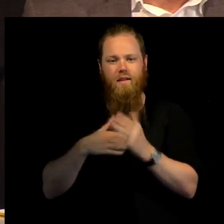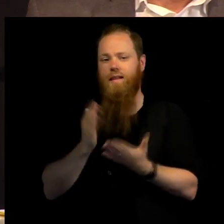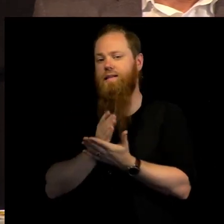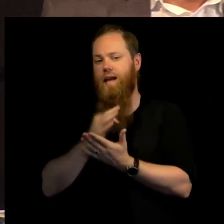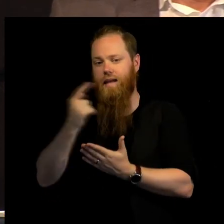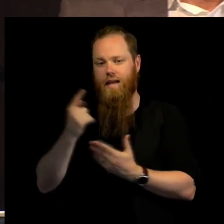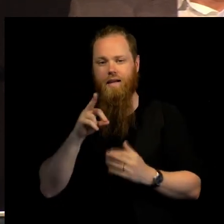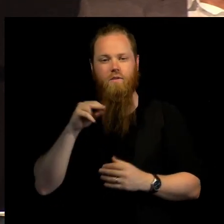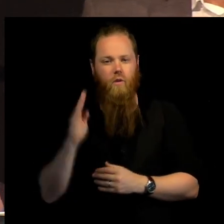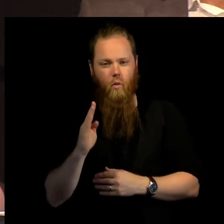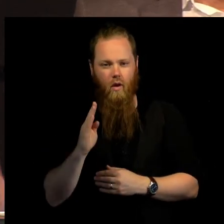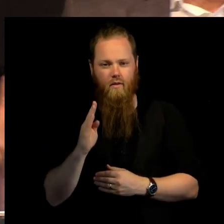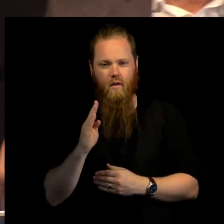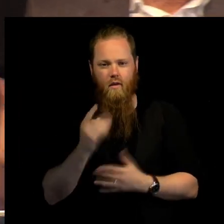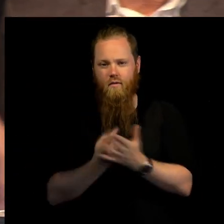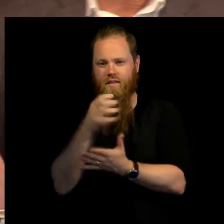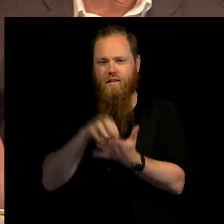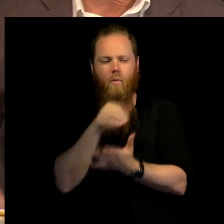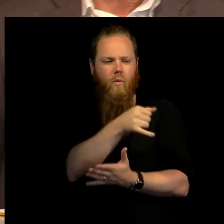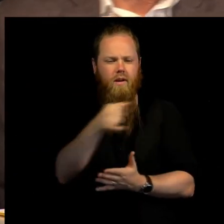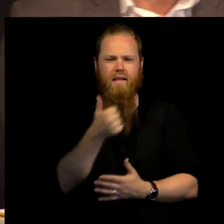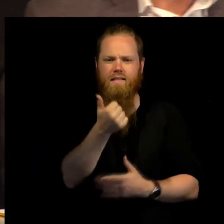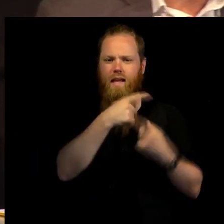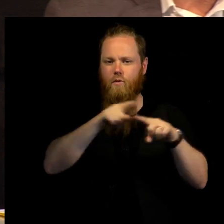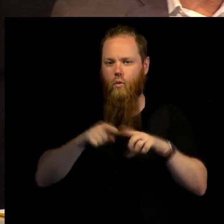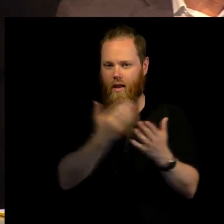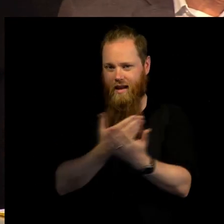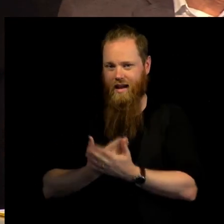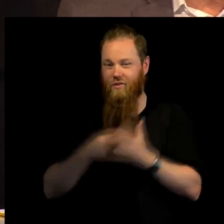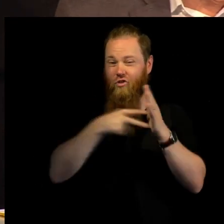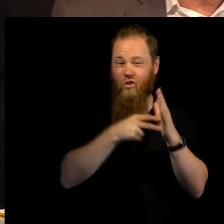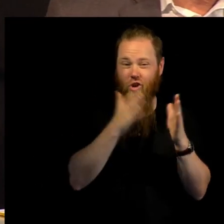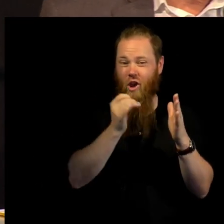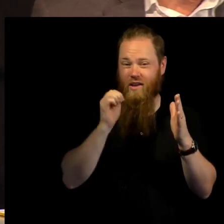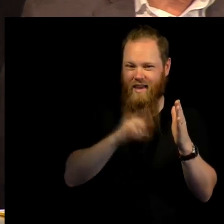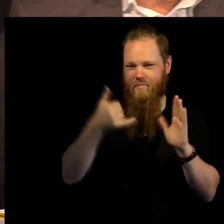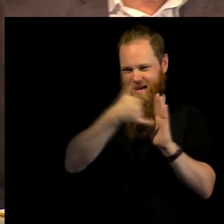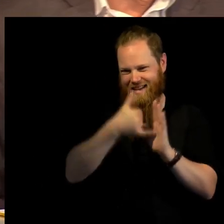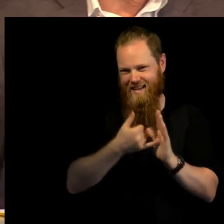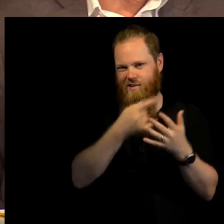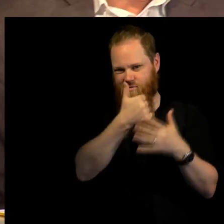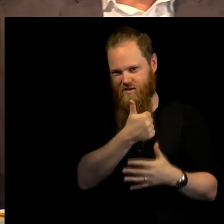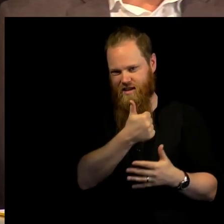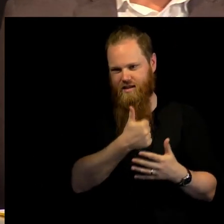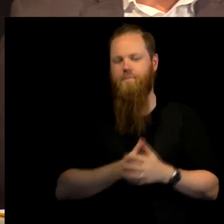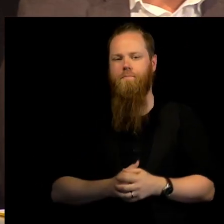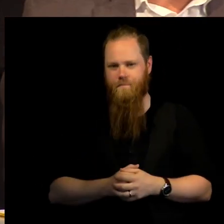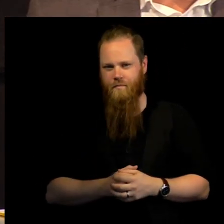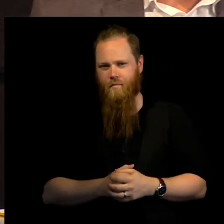Council on the situation in six different countries, including Syria and Yemen, and the obvious breaches on